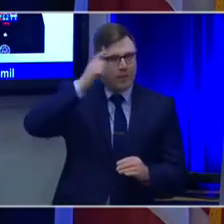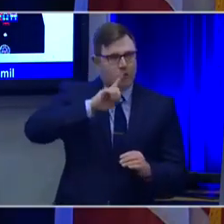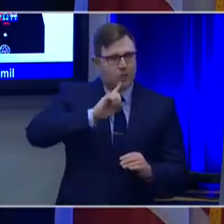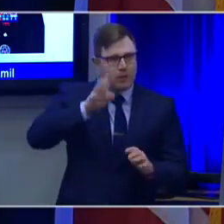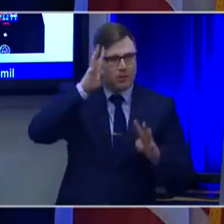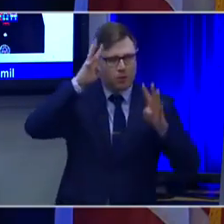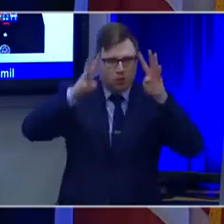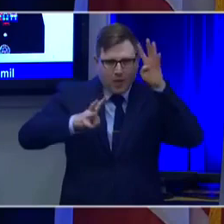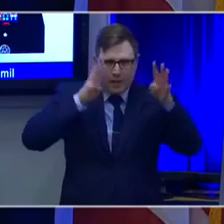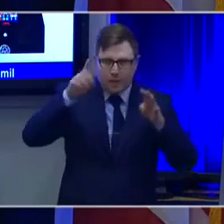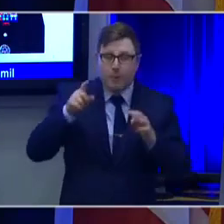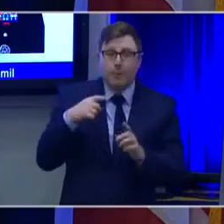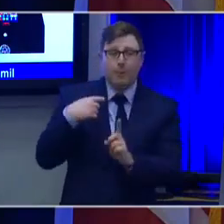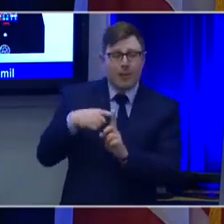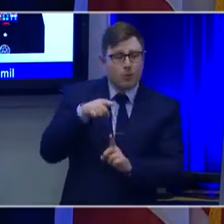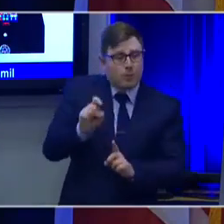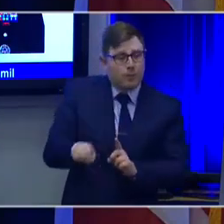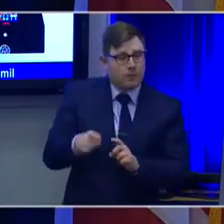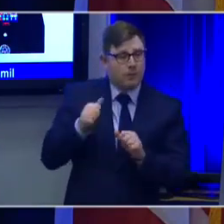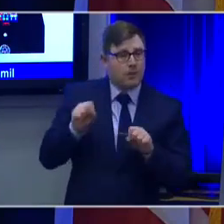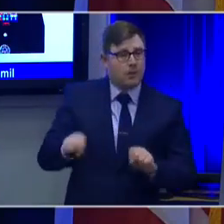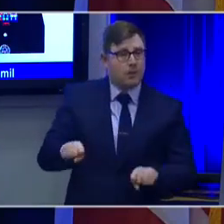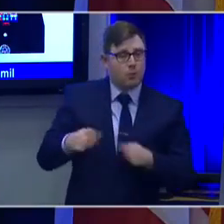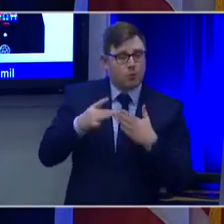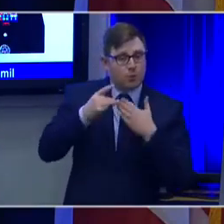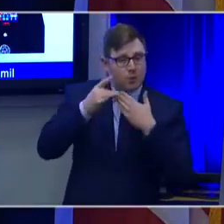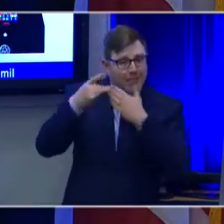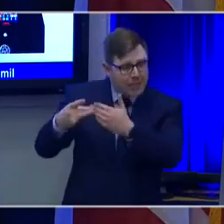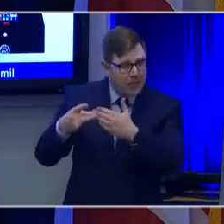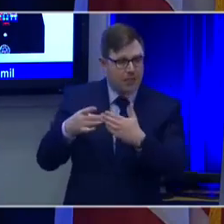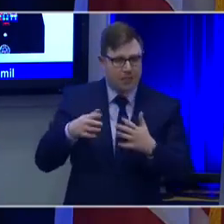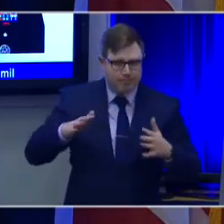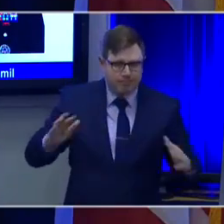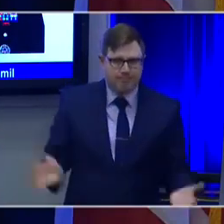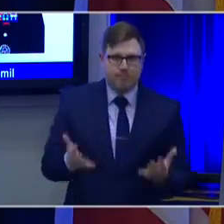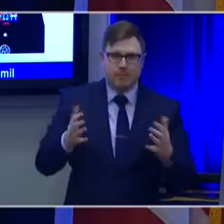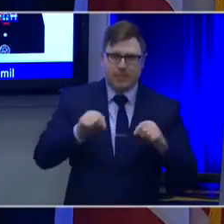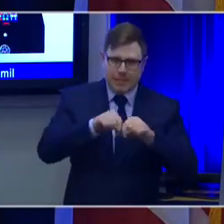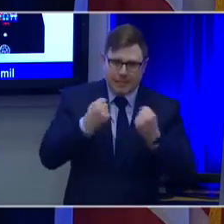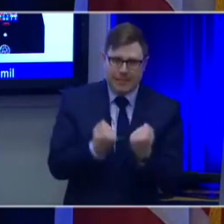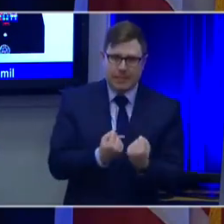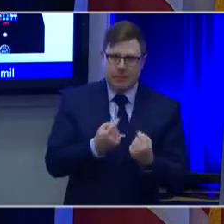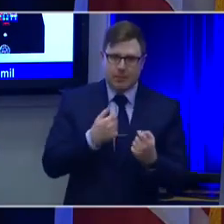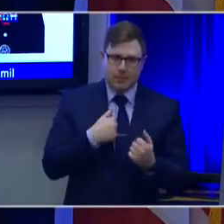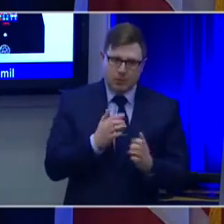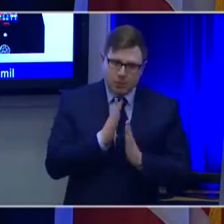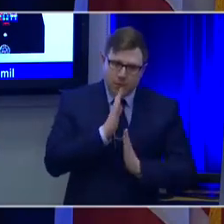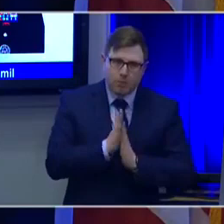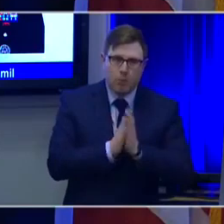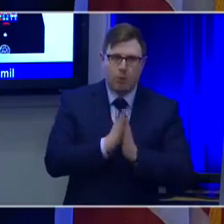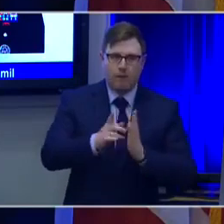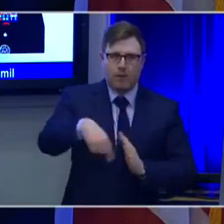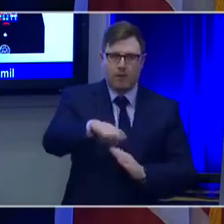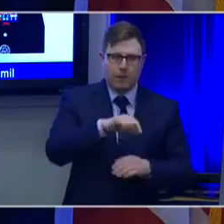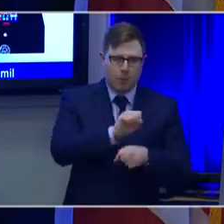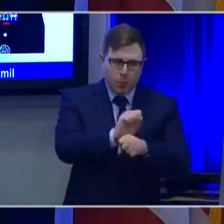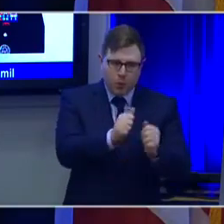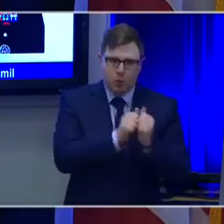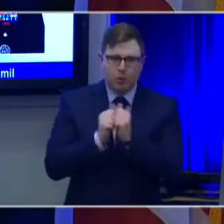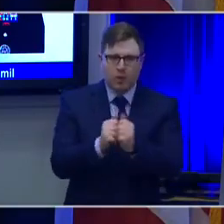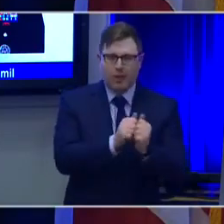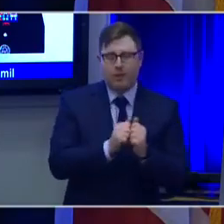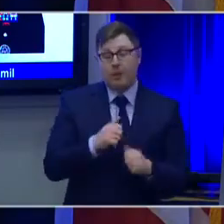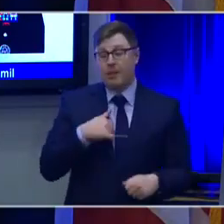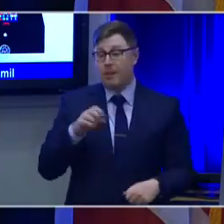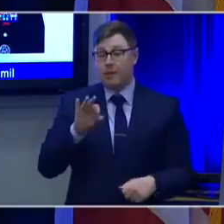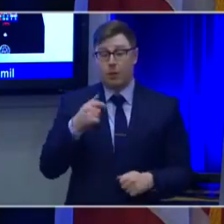need you to be able to lead and motivate teams. I need you to get them excited to work together. You know, there's nothing worse than a whole room